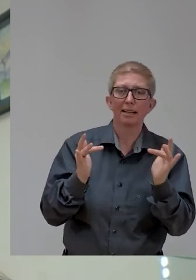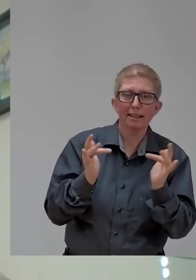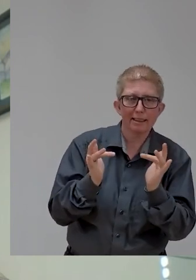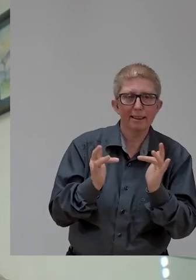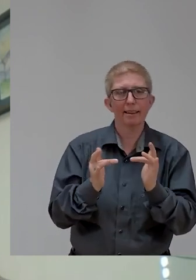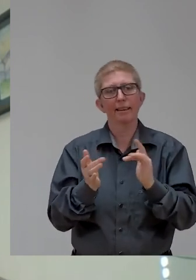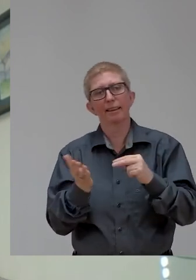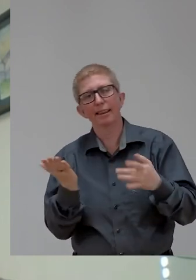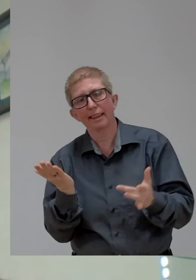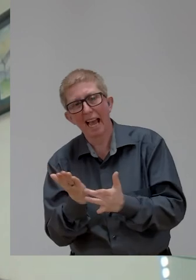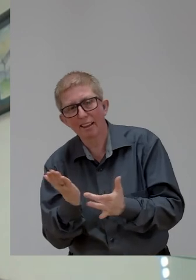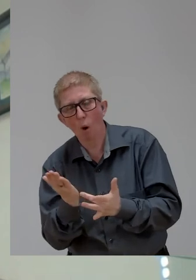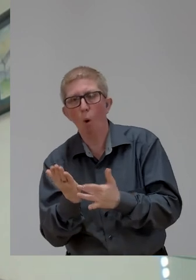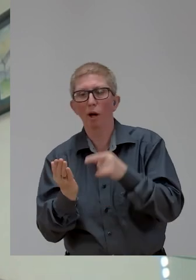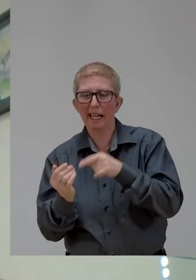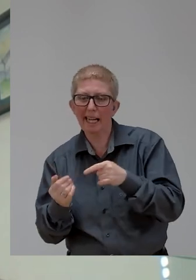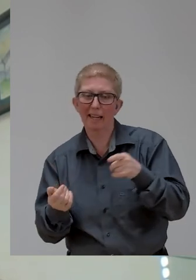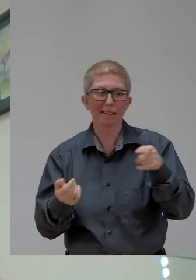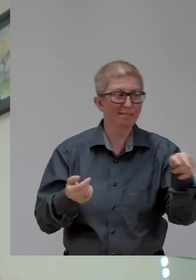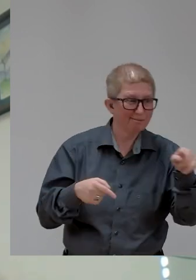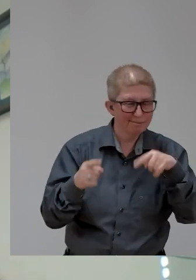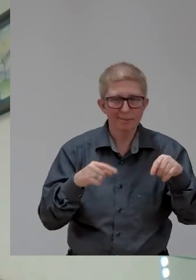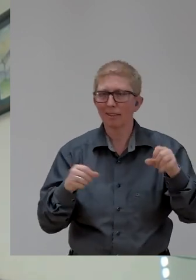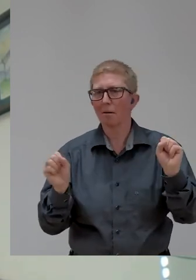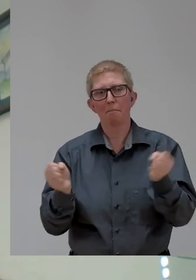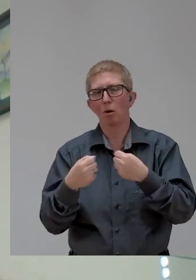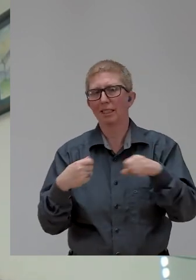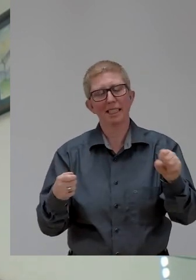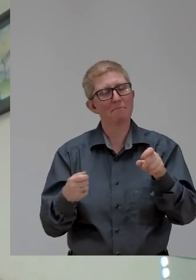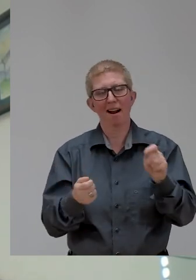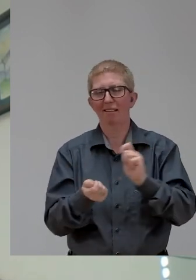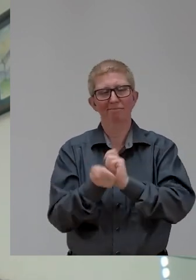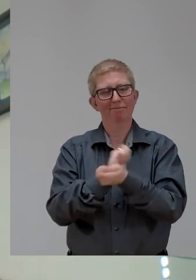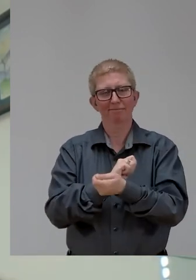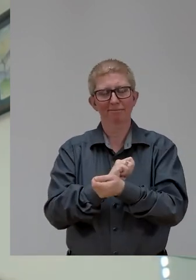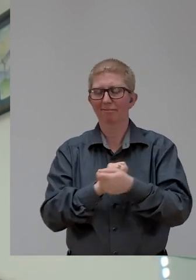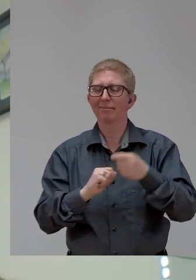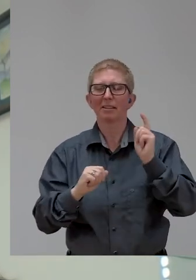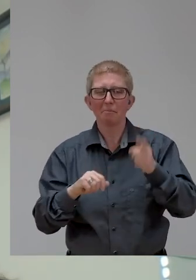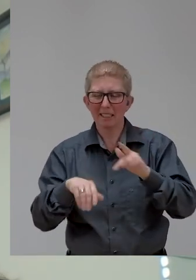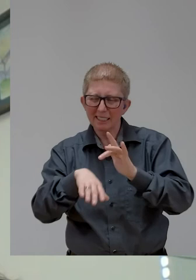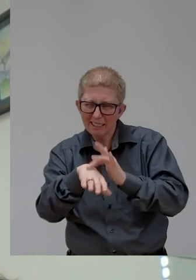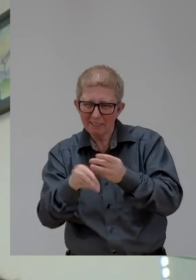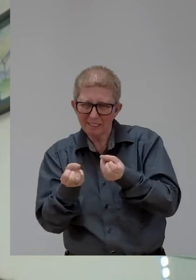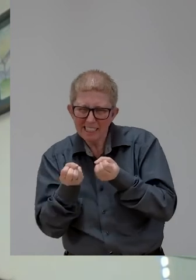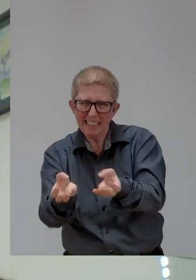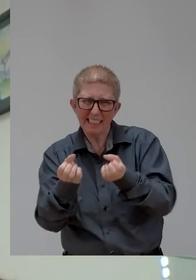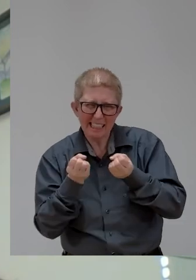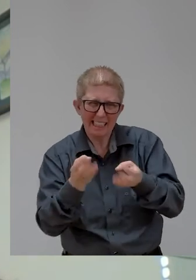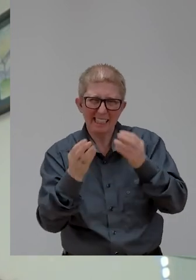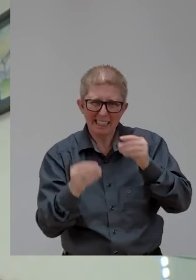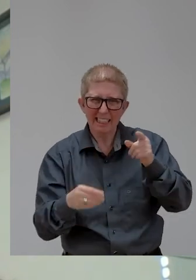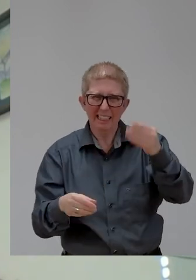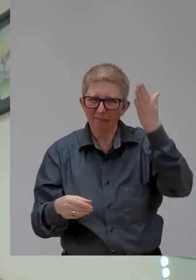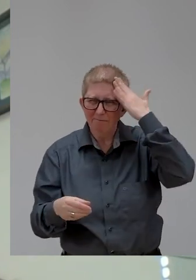you have to change and make awareness. And we noticed it in the COVID people with